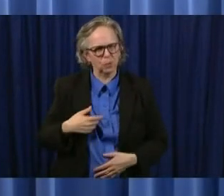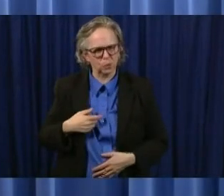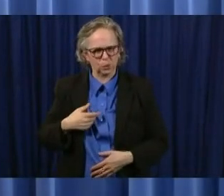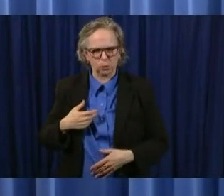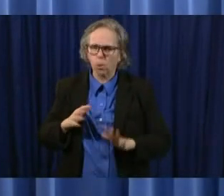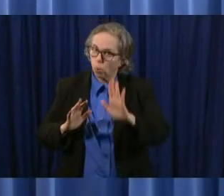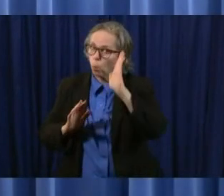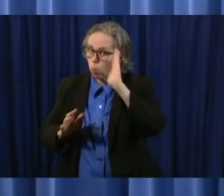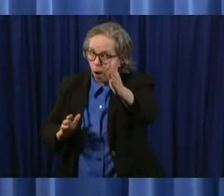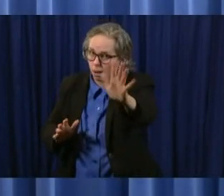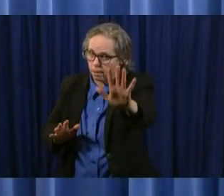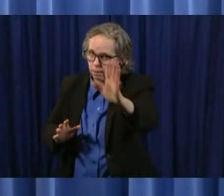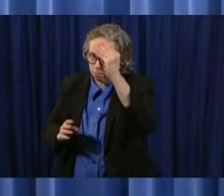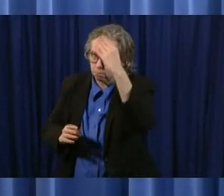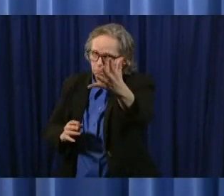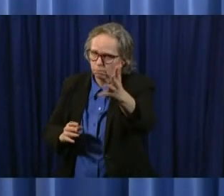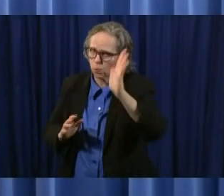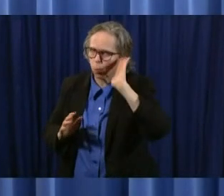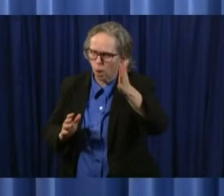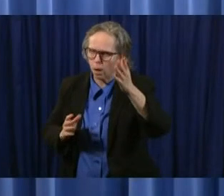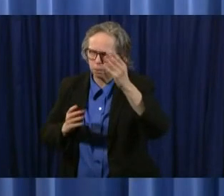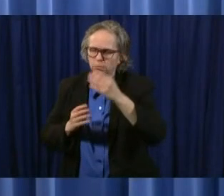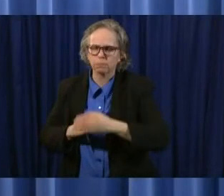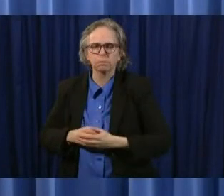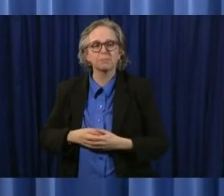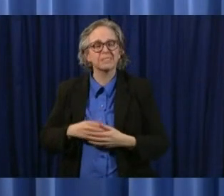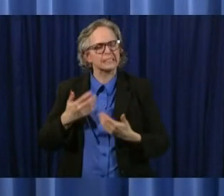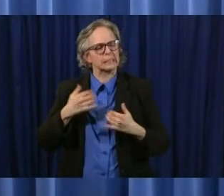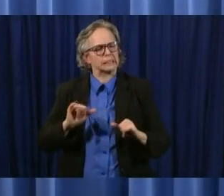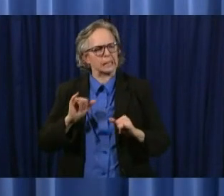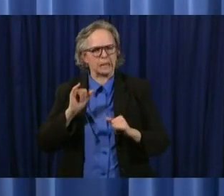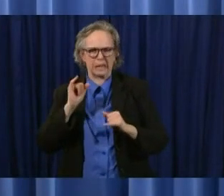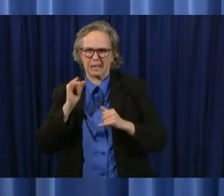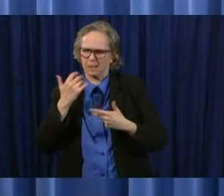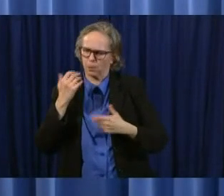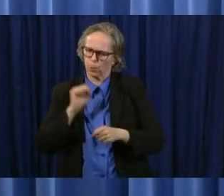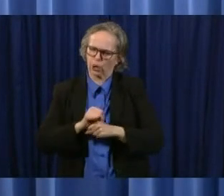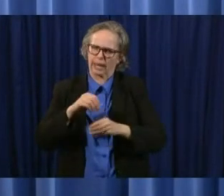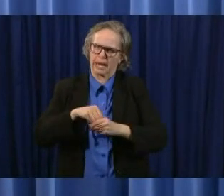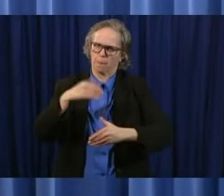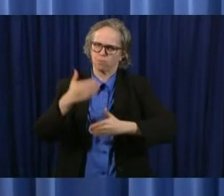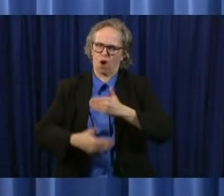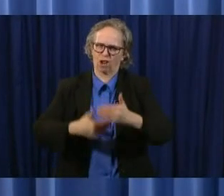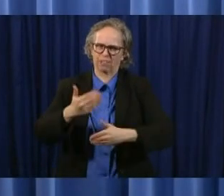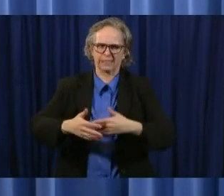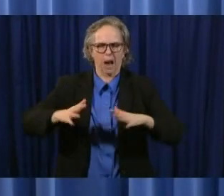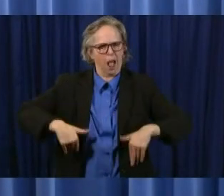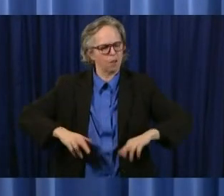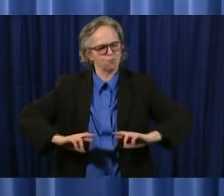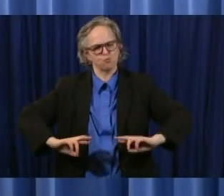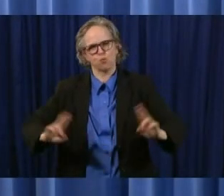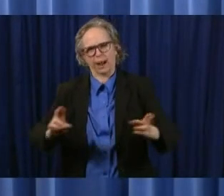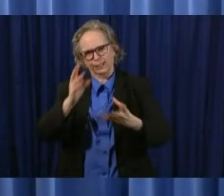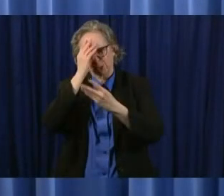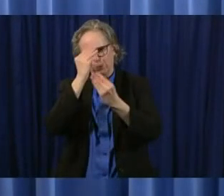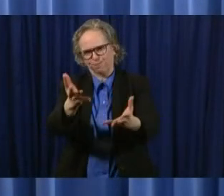it's a work in progress and we're not quite ready to get to get this done